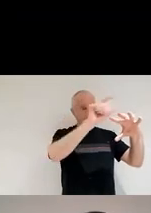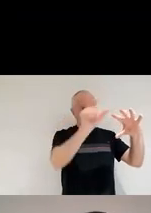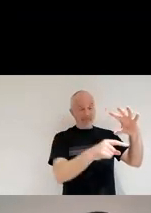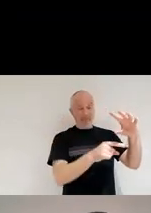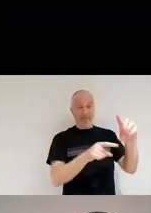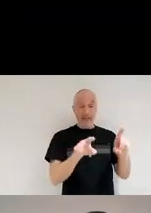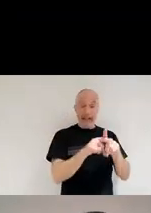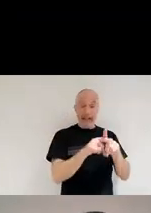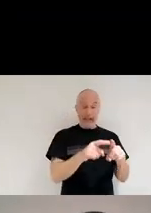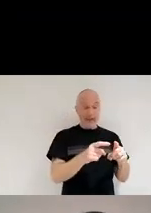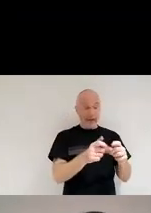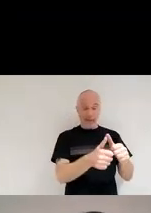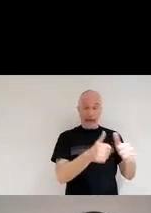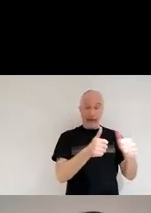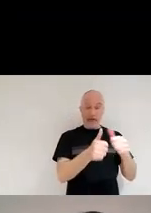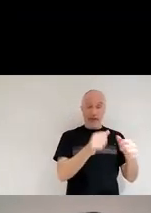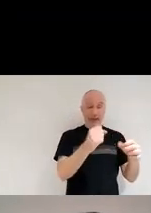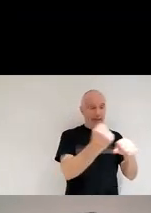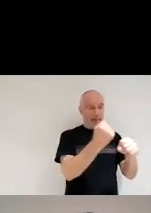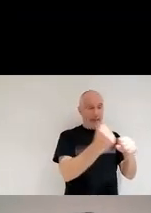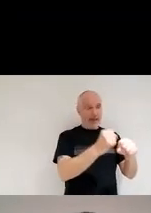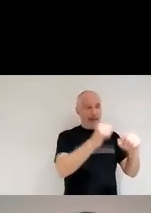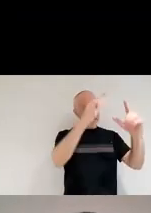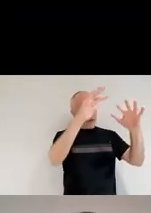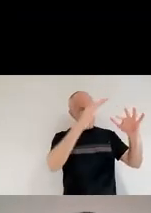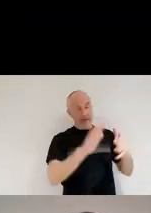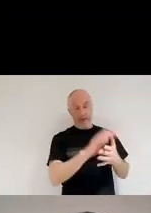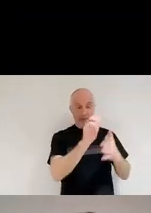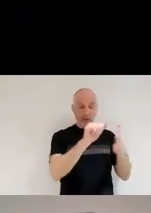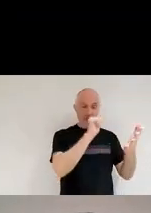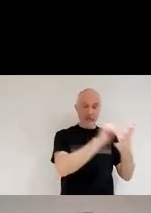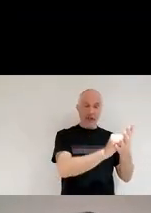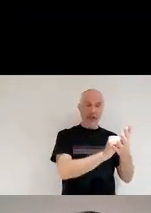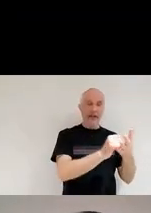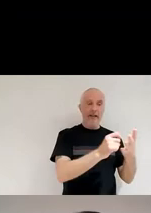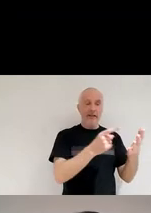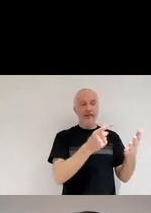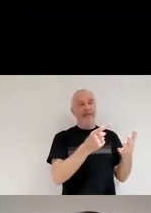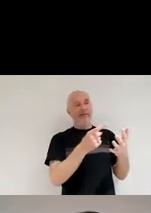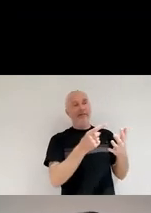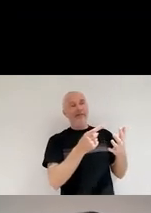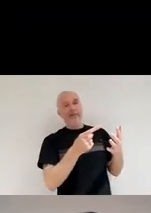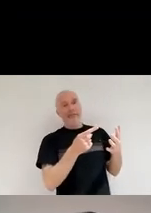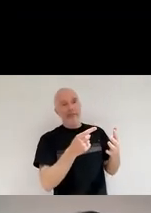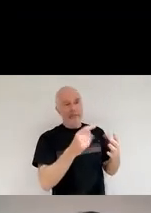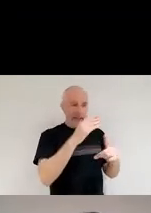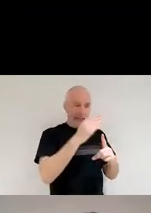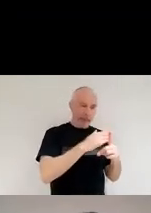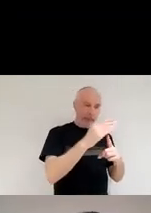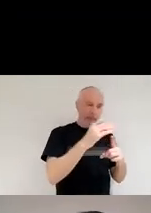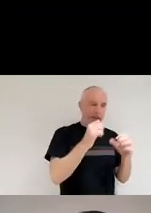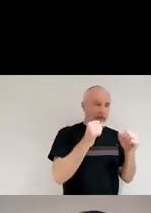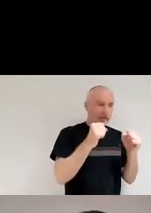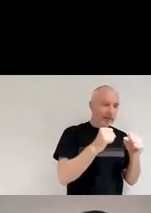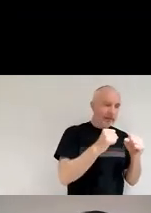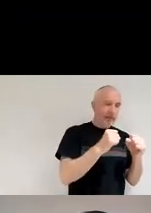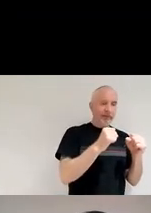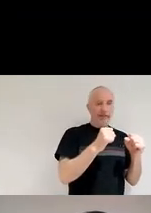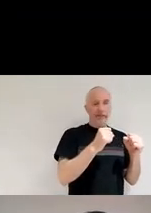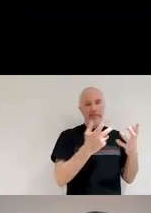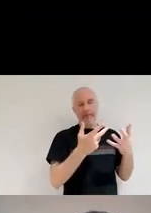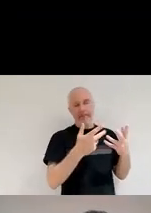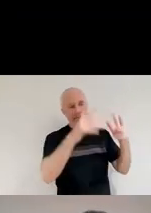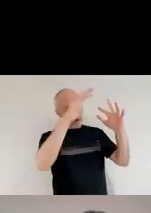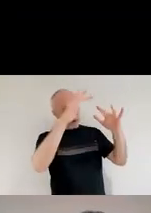dust, right? So we have the right building blocks. It's dense enough. It's cold enough. And we were all very, very